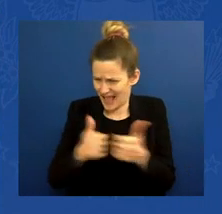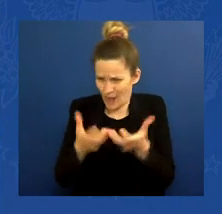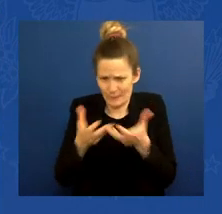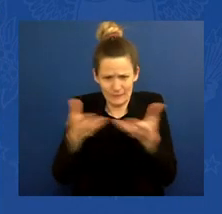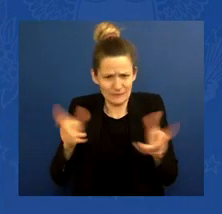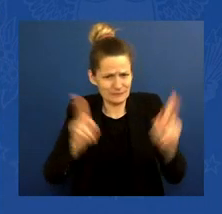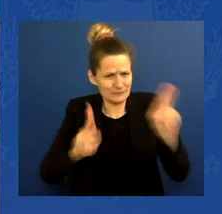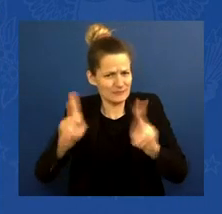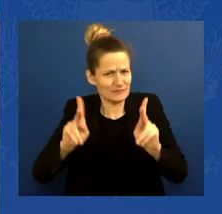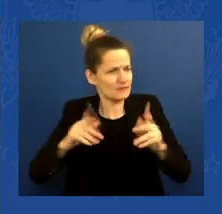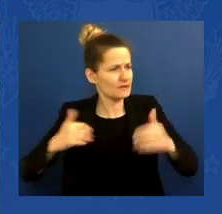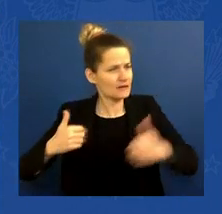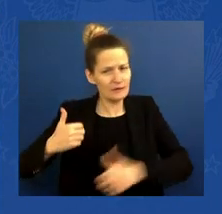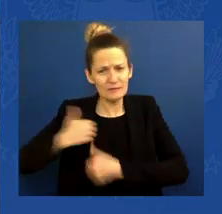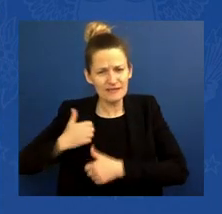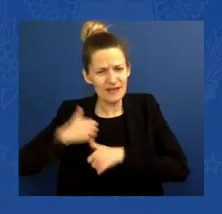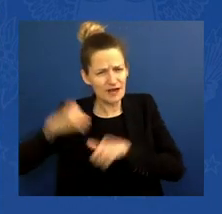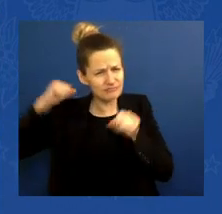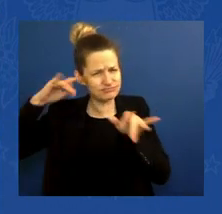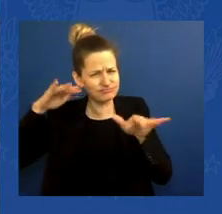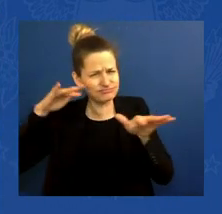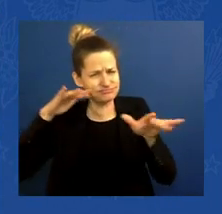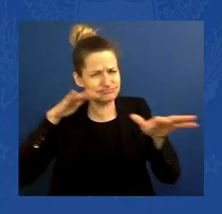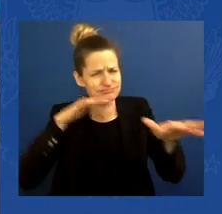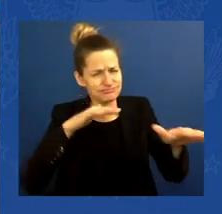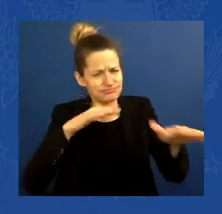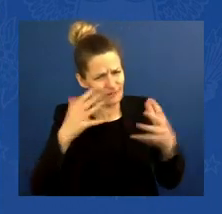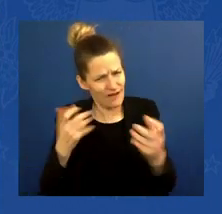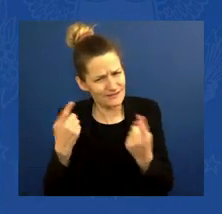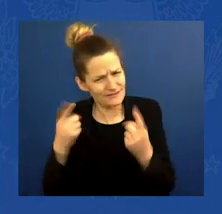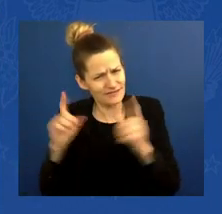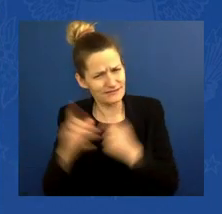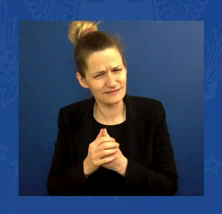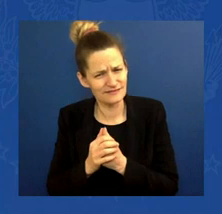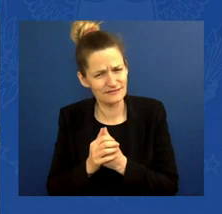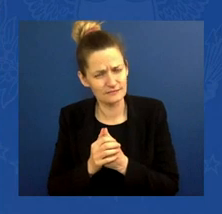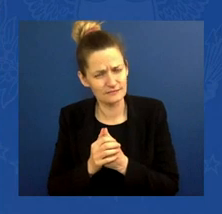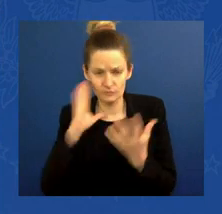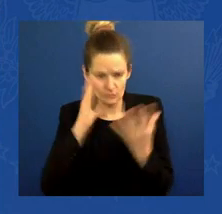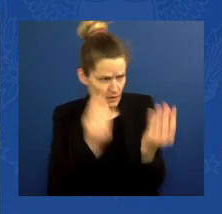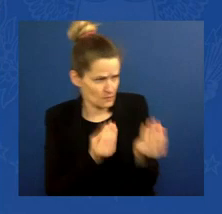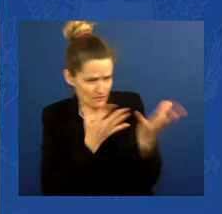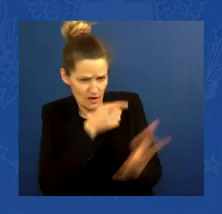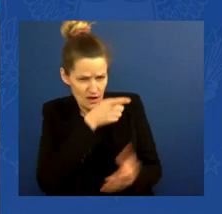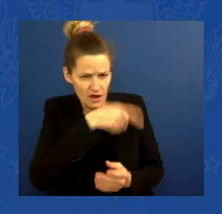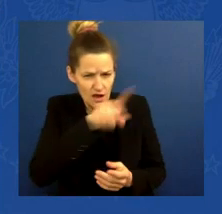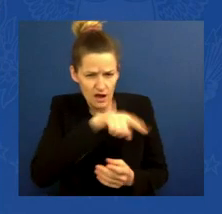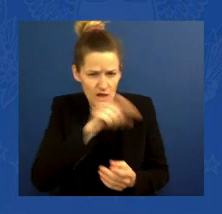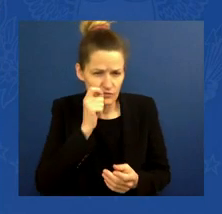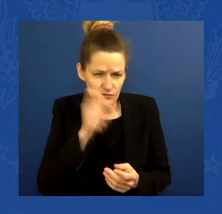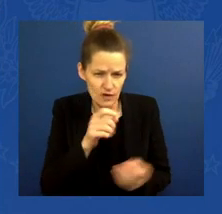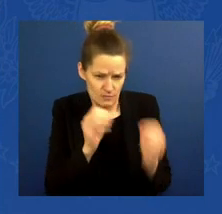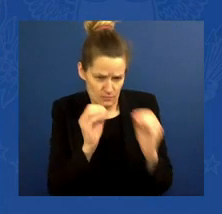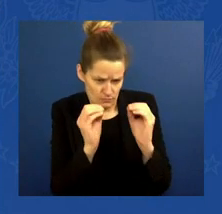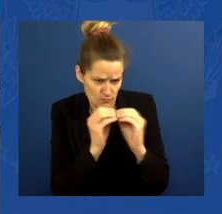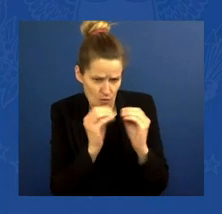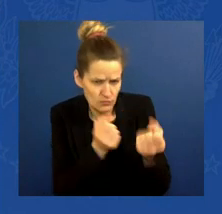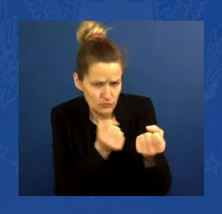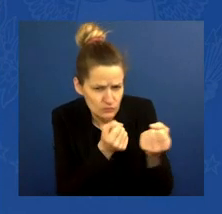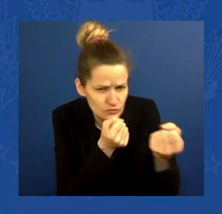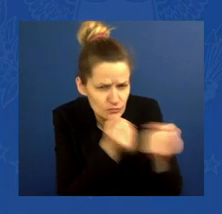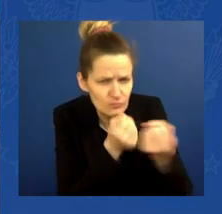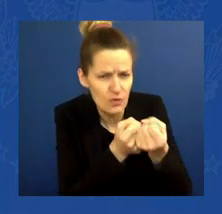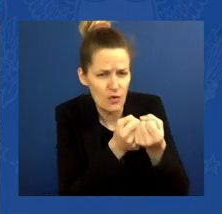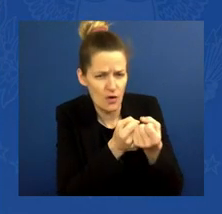for Ukraine to defend itself, more tools to fight Russian aggression. And that's what we're doing. In fact, we started our assistance